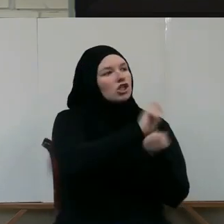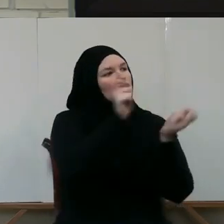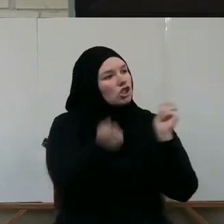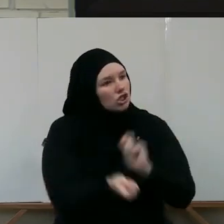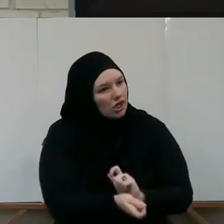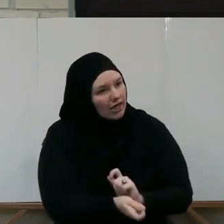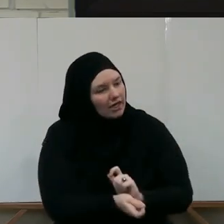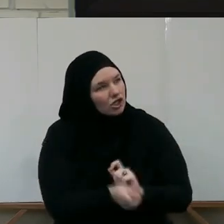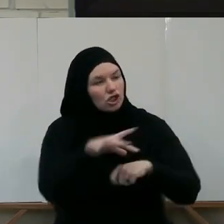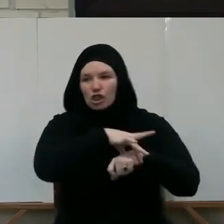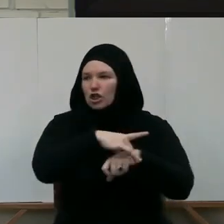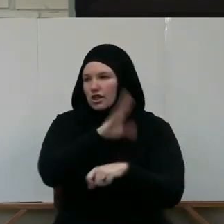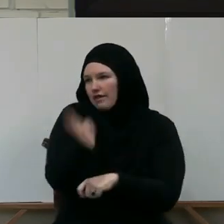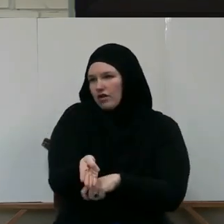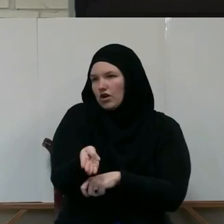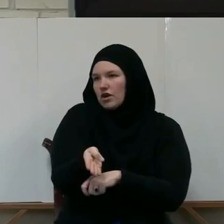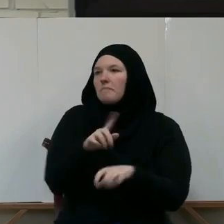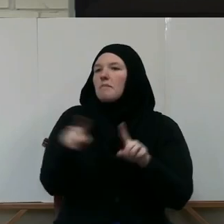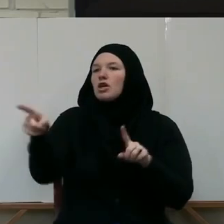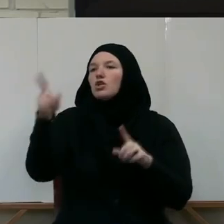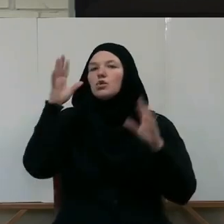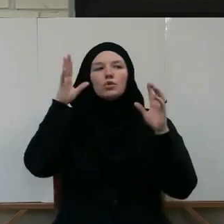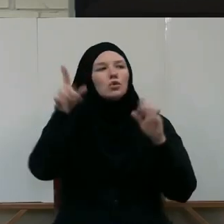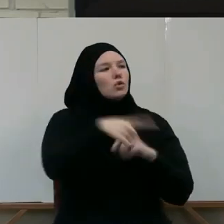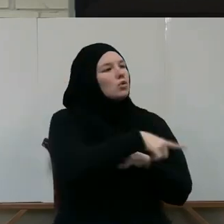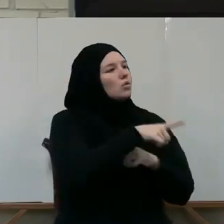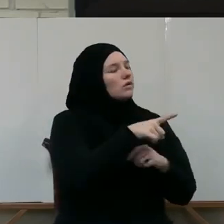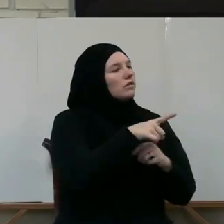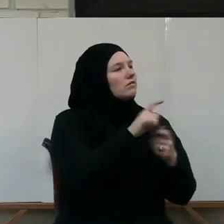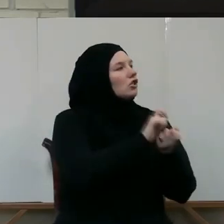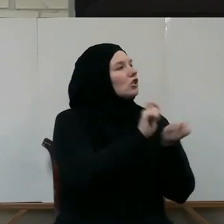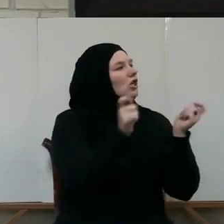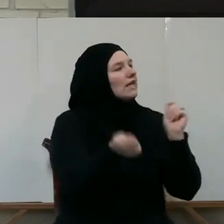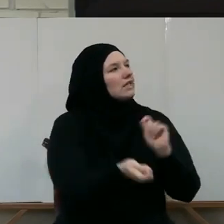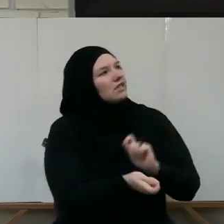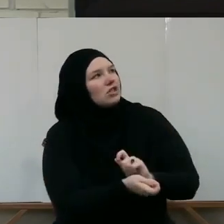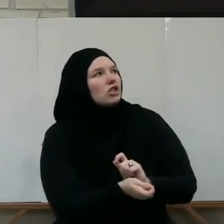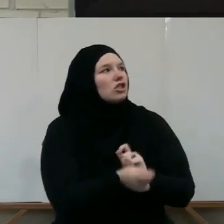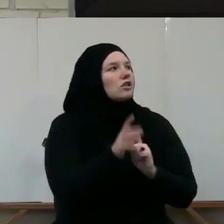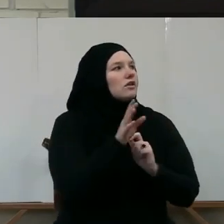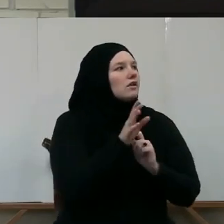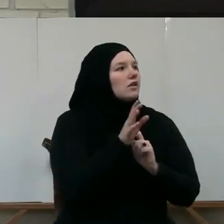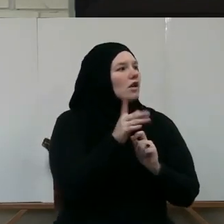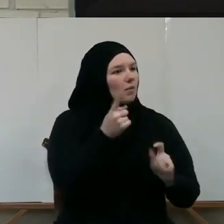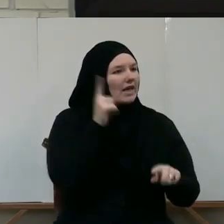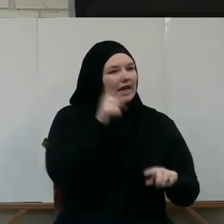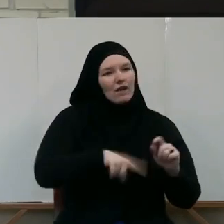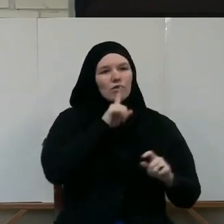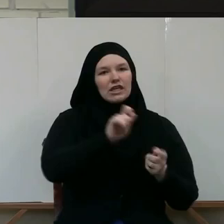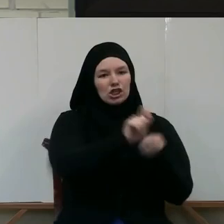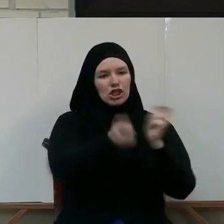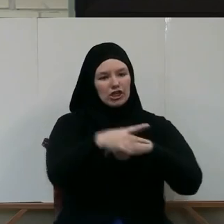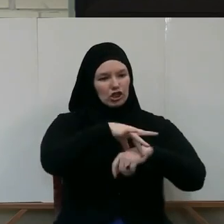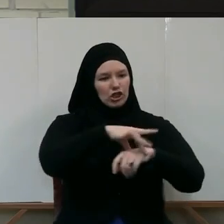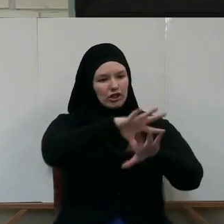There is little we can do Actually To change anything in the physical creation. There is little we could do. Over the